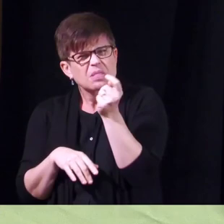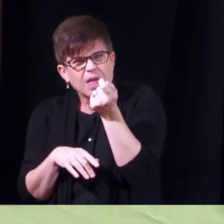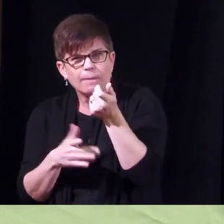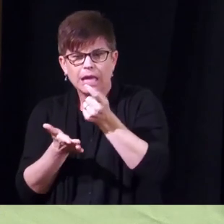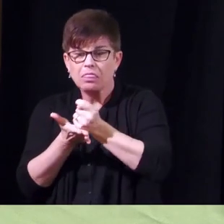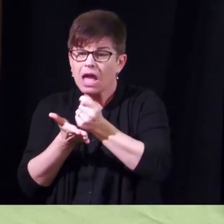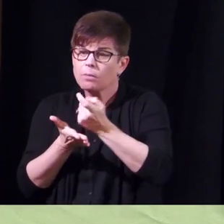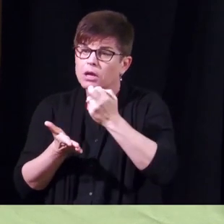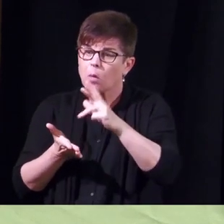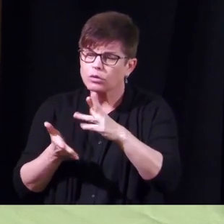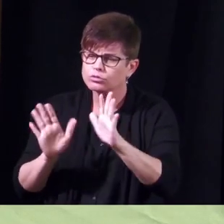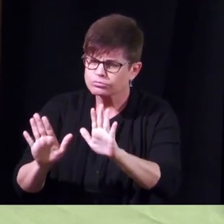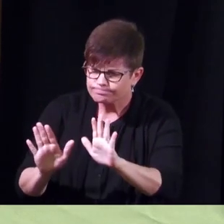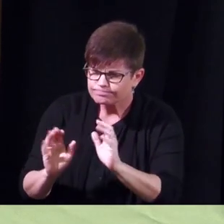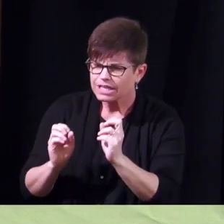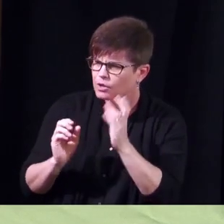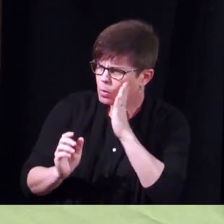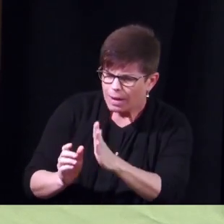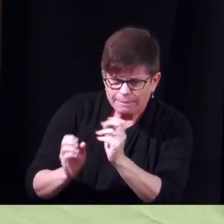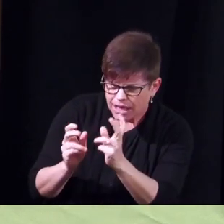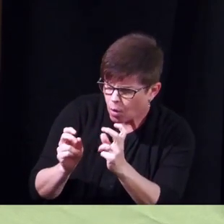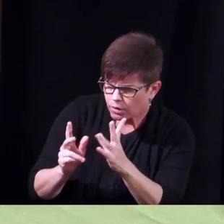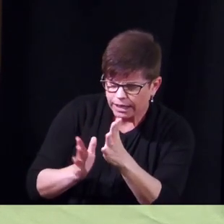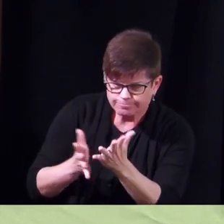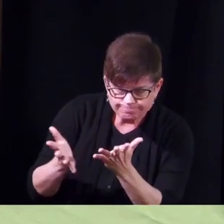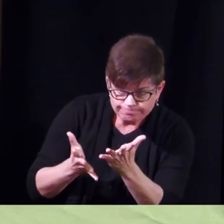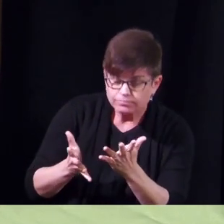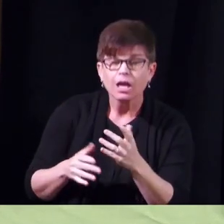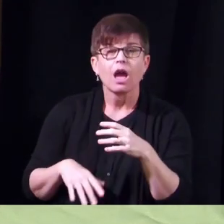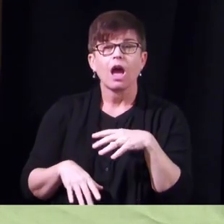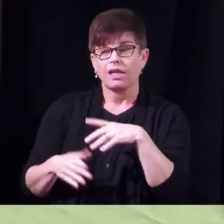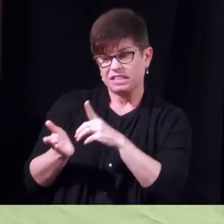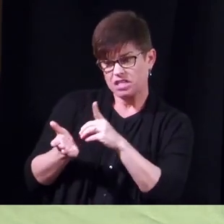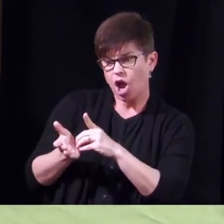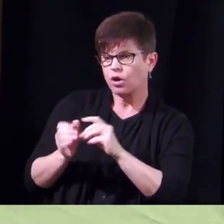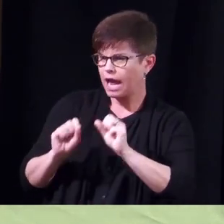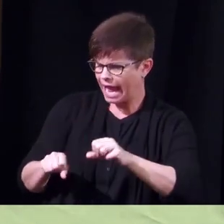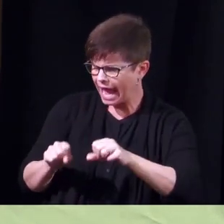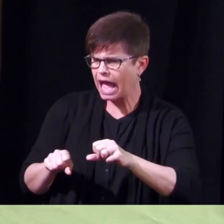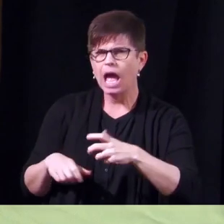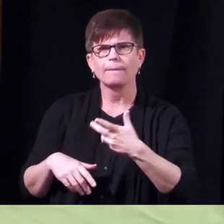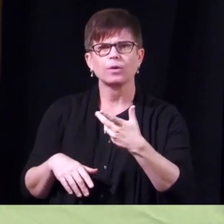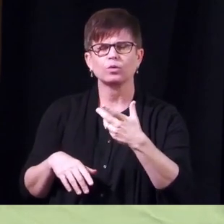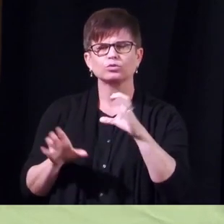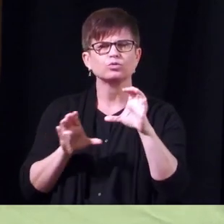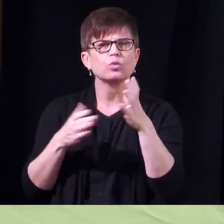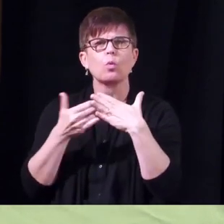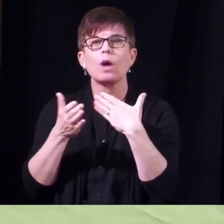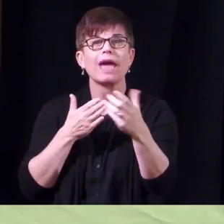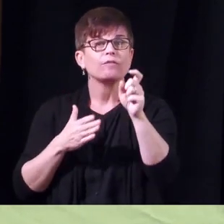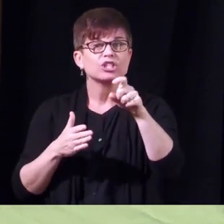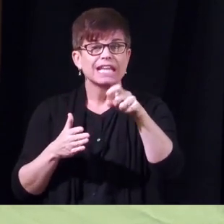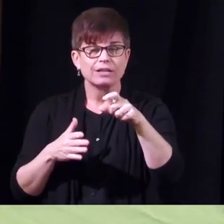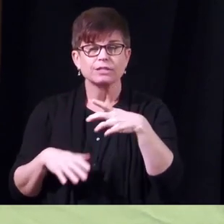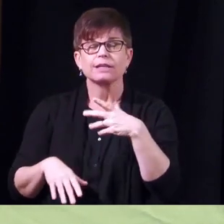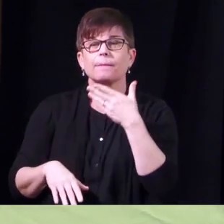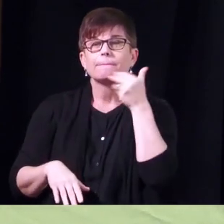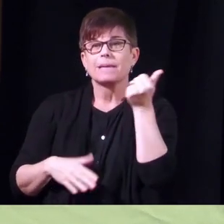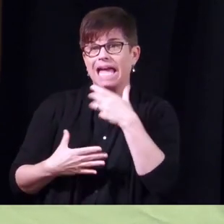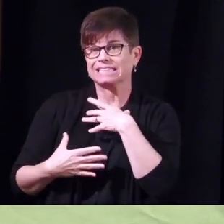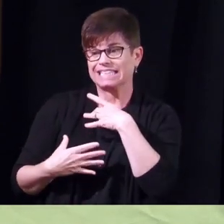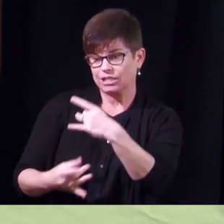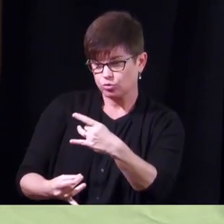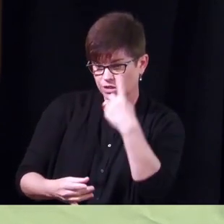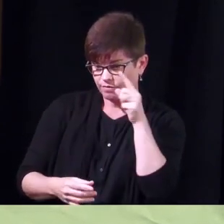reassurance every patient is unique and dr samowitz is able and willing to do whatever is necessary and in the best interests of that